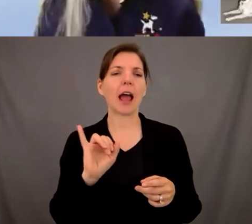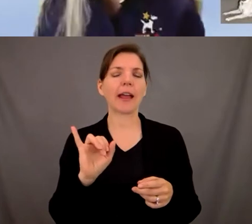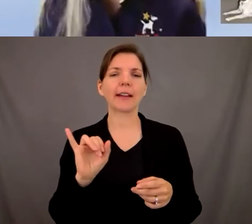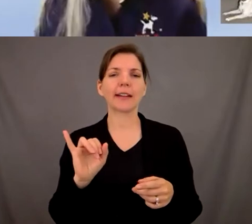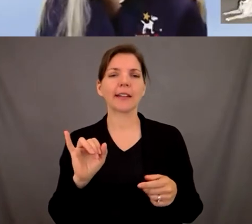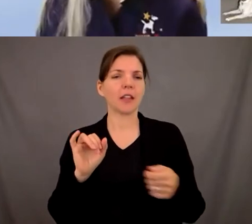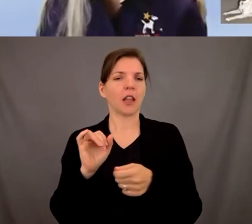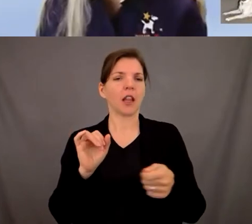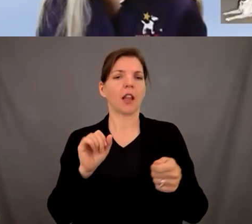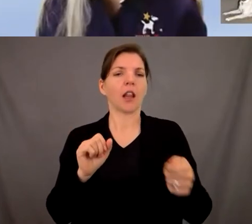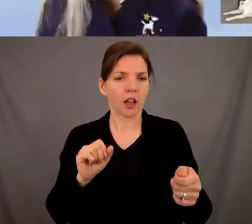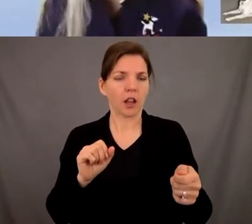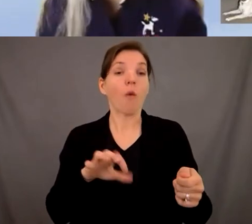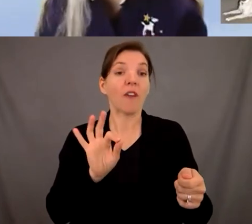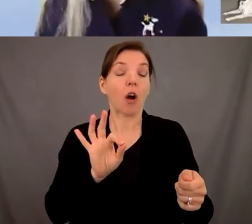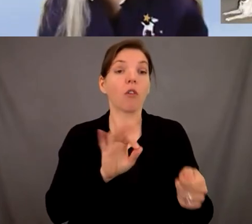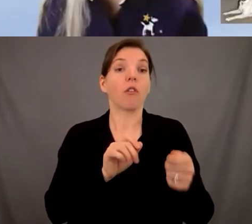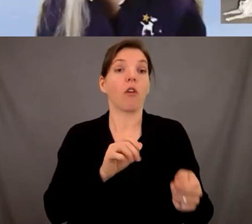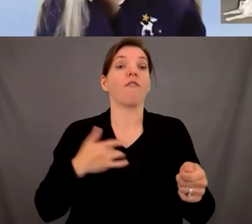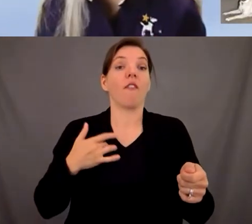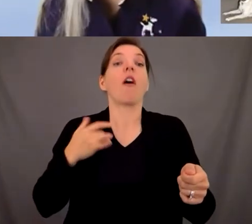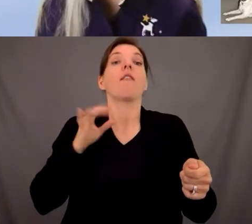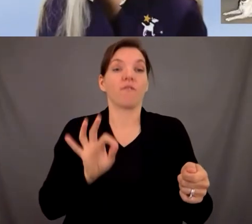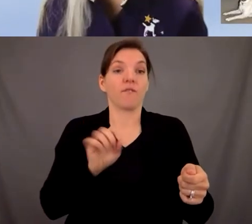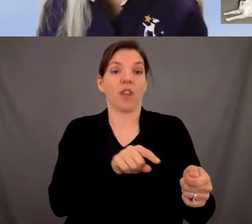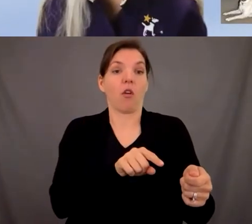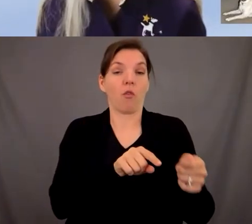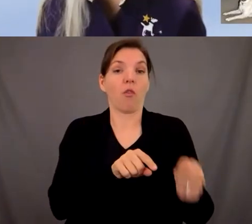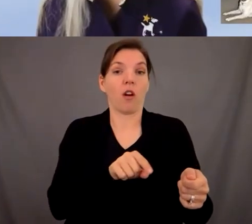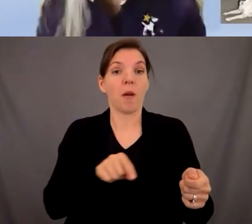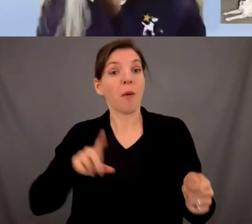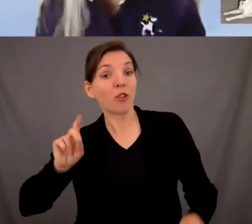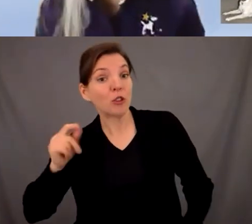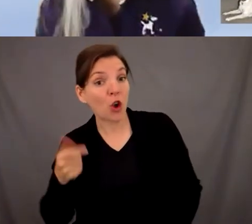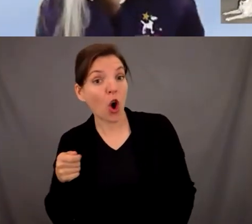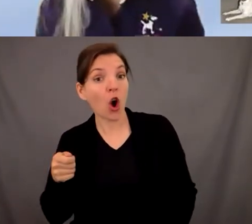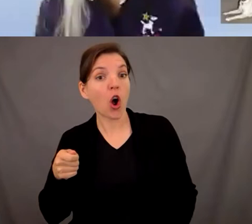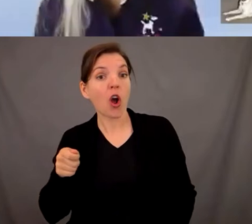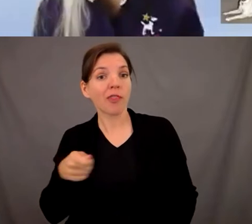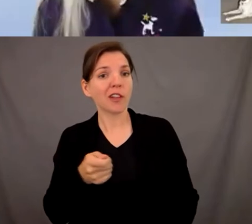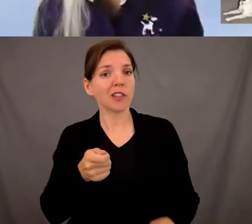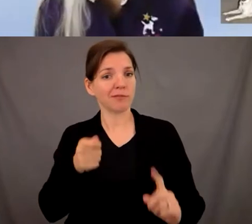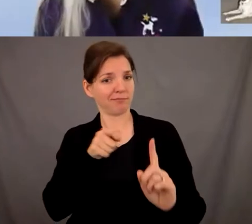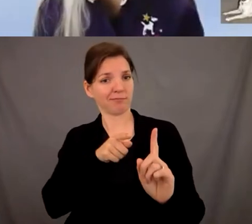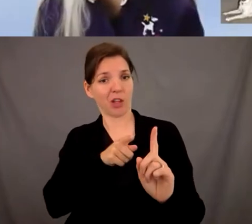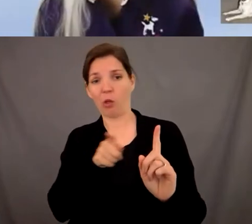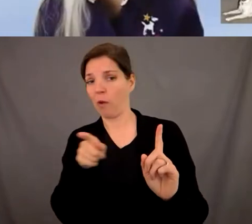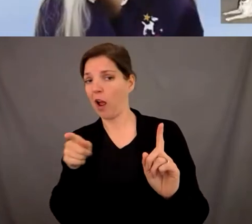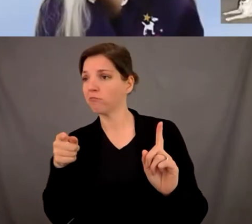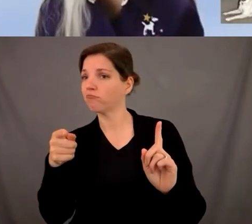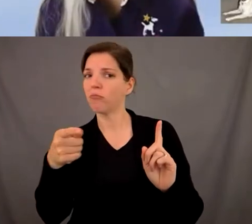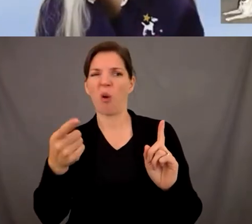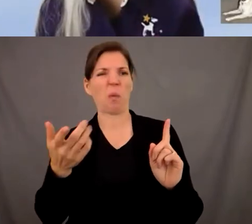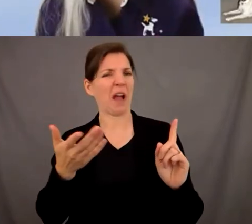locate them whereas the guide dog kind of keeps um keeps you away from the obstacles so that that's just been